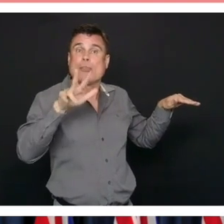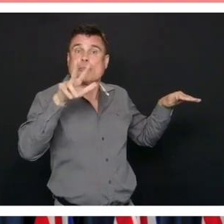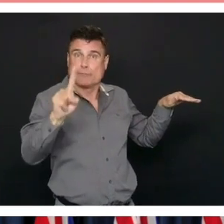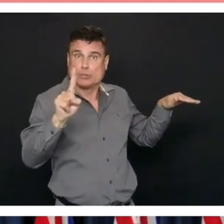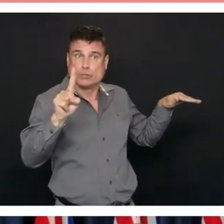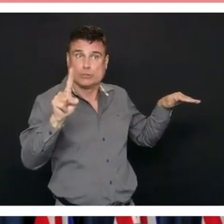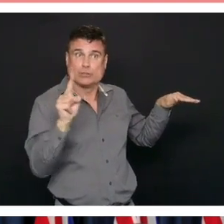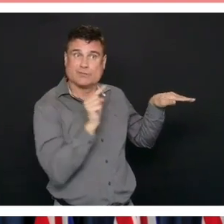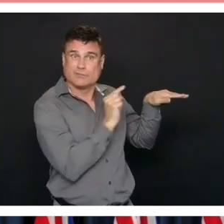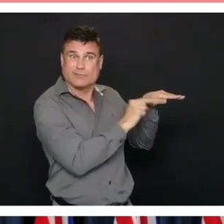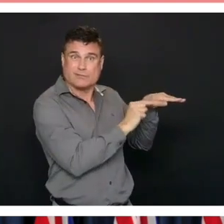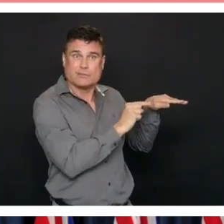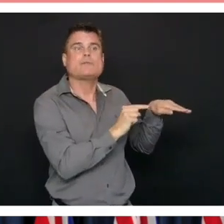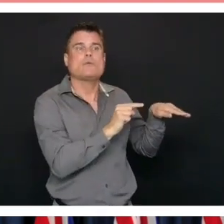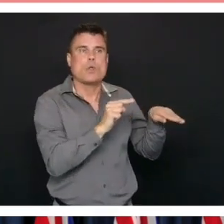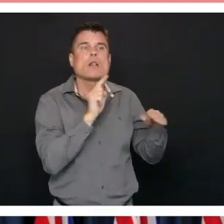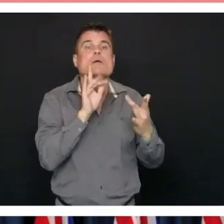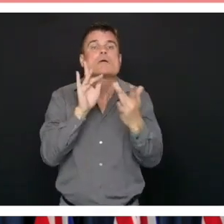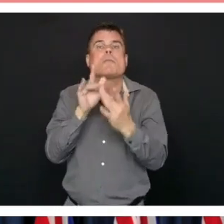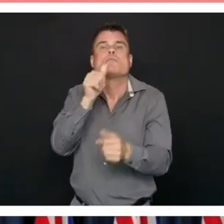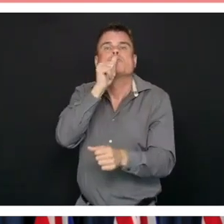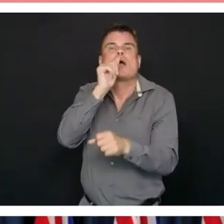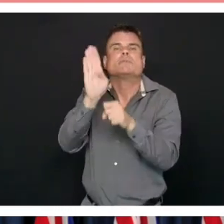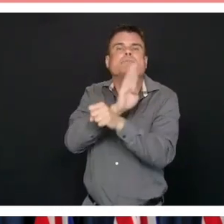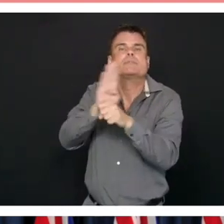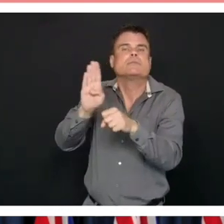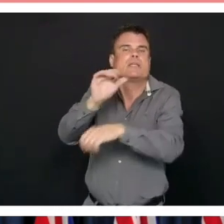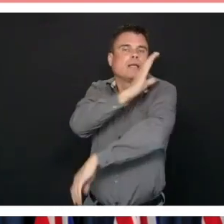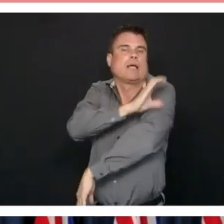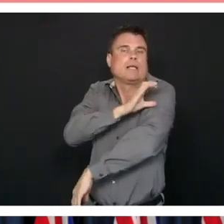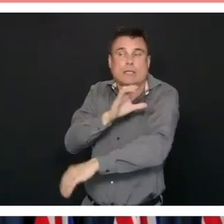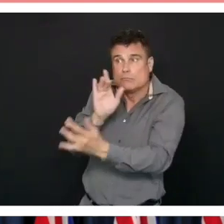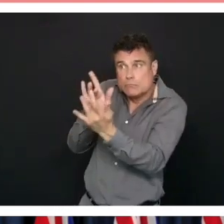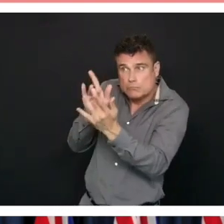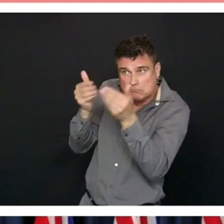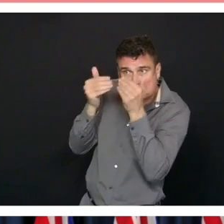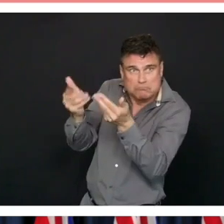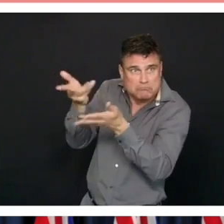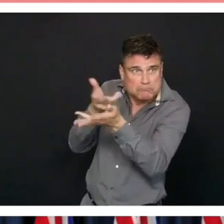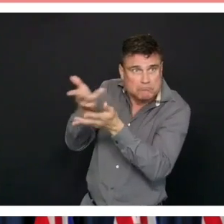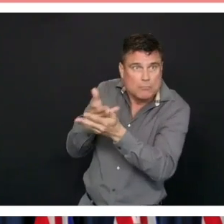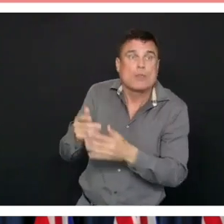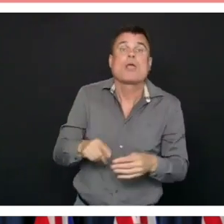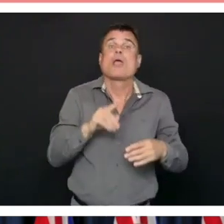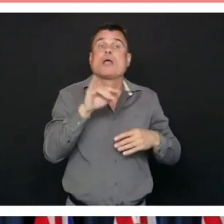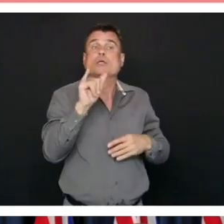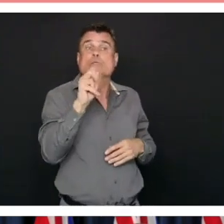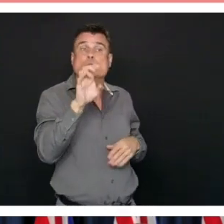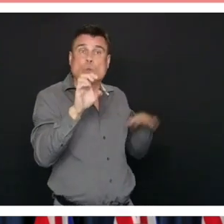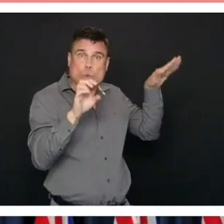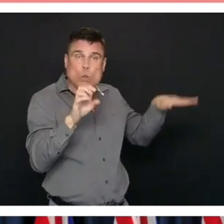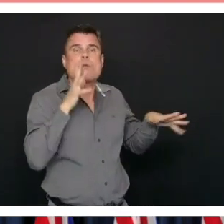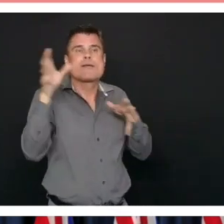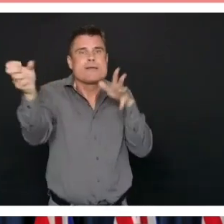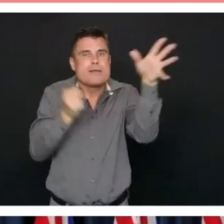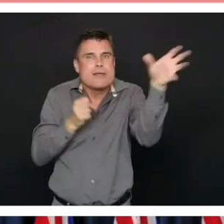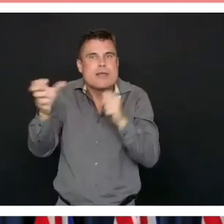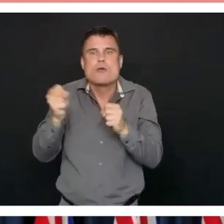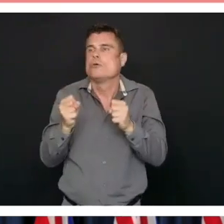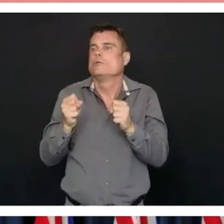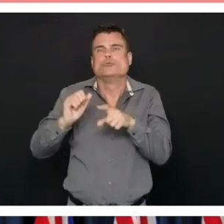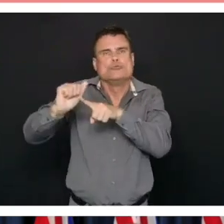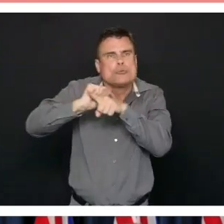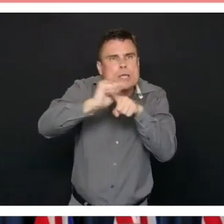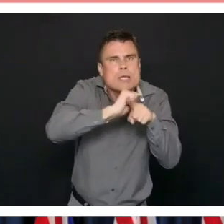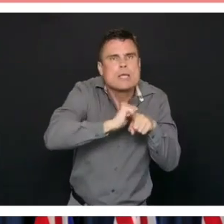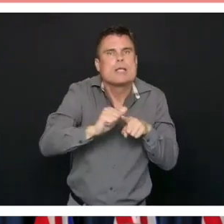training, recruiting and hiring more staff. June 15th, running all existing operating rooms at full capacity. So that is what we're looking